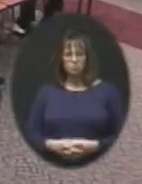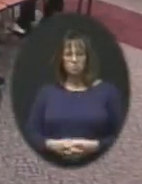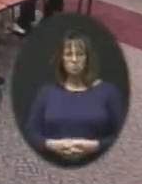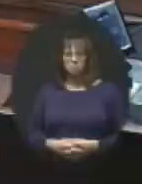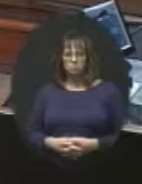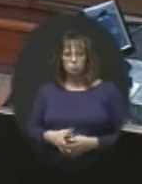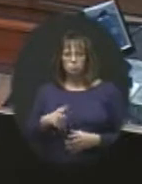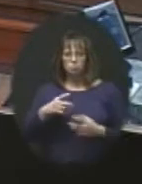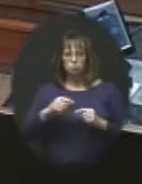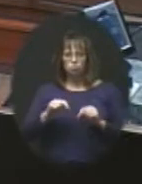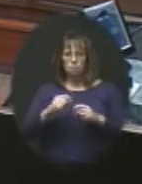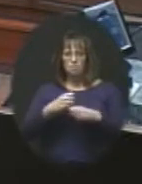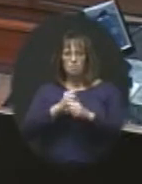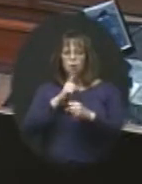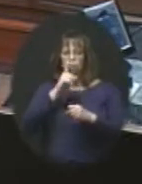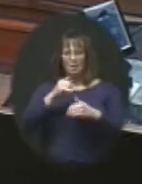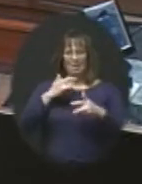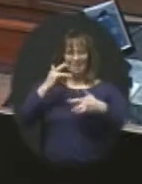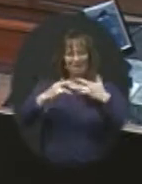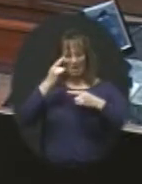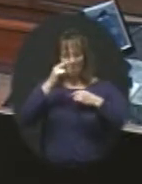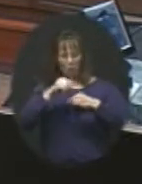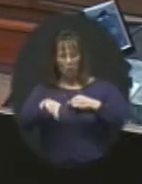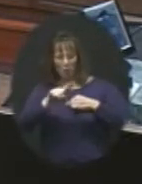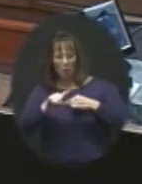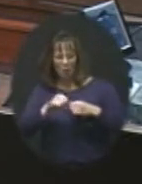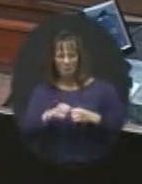We'll try to make it really exciting for you.